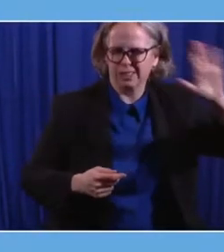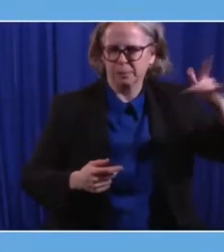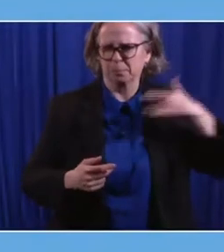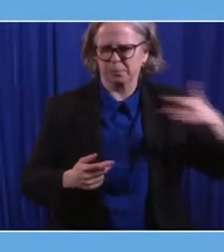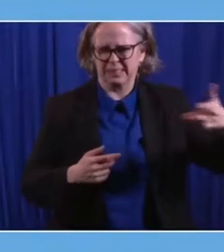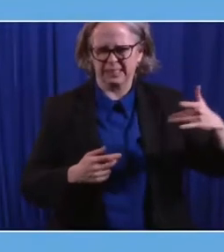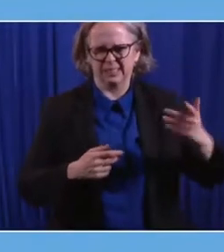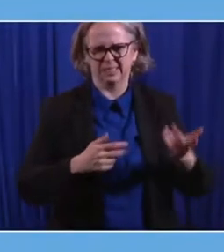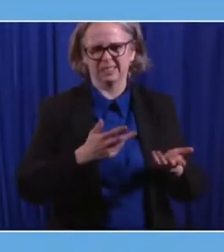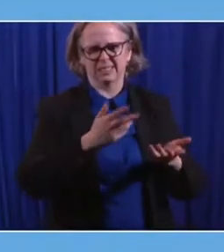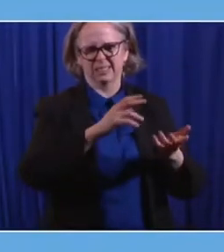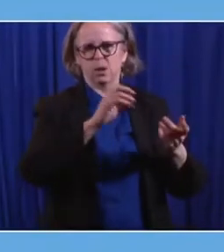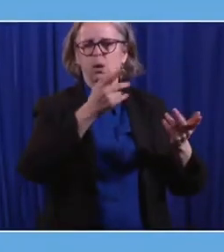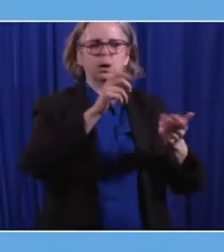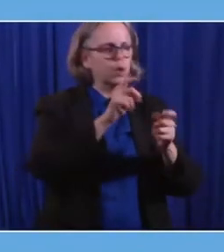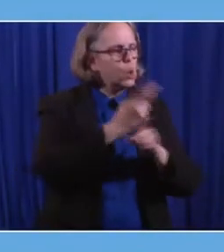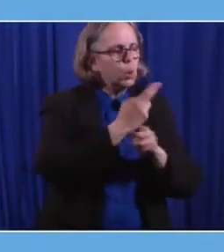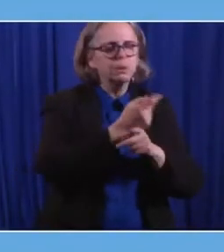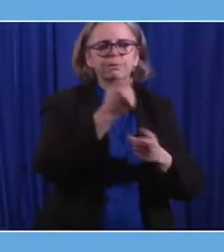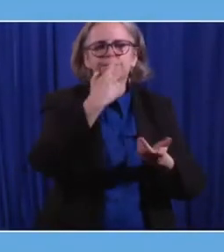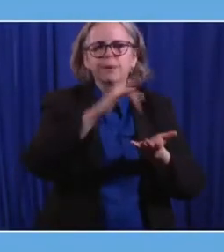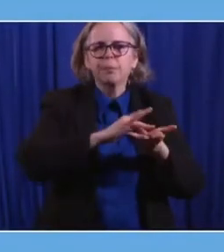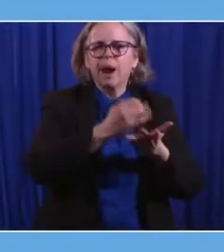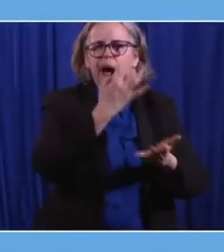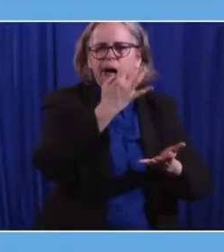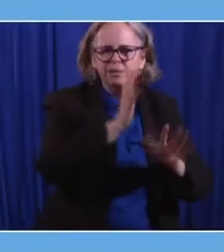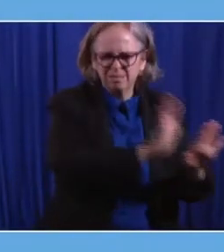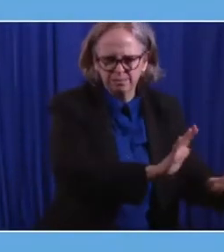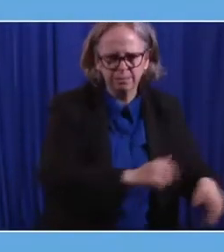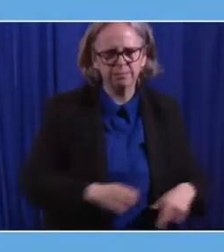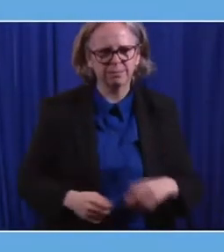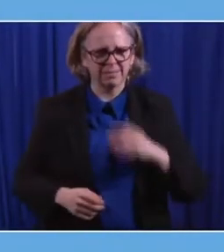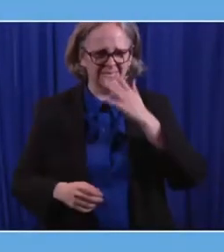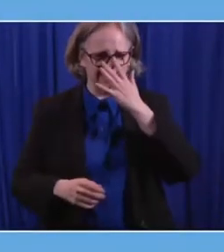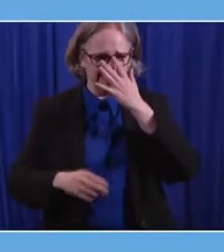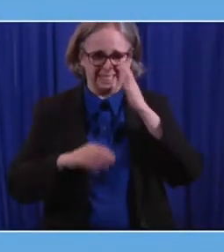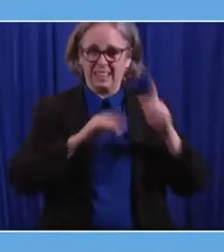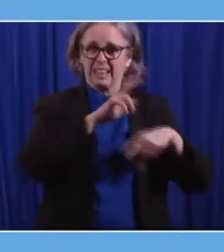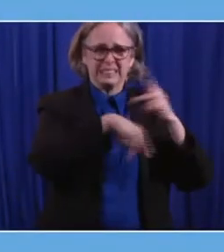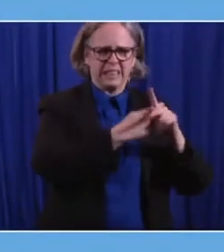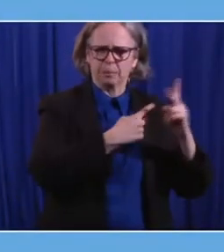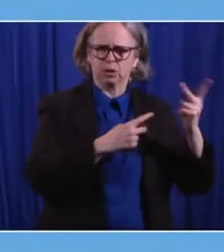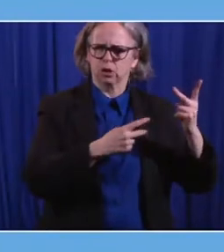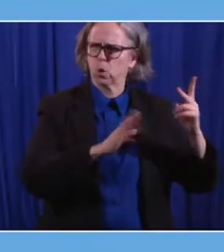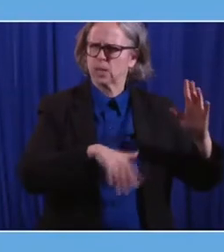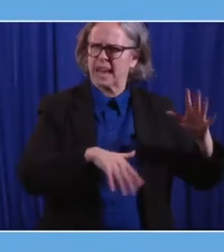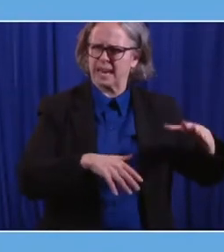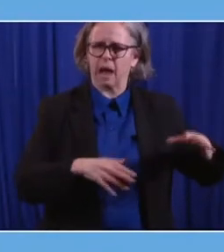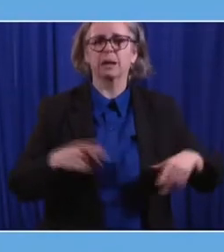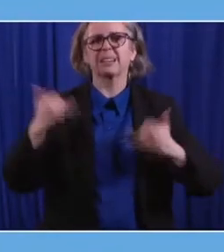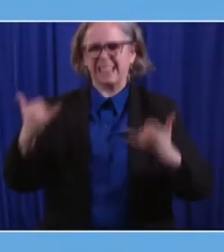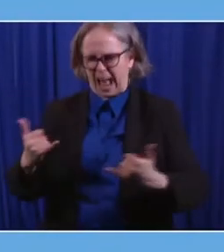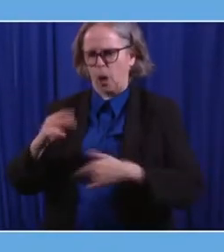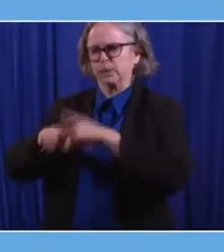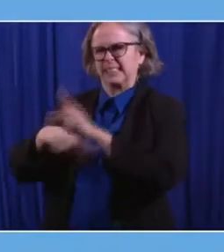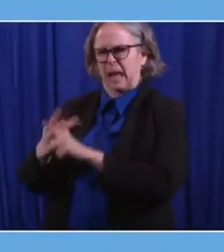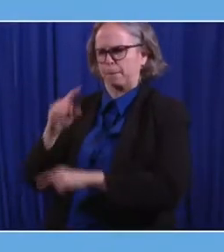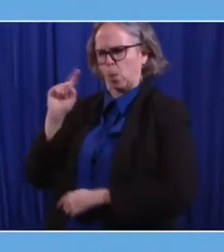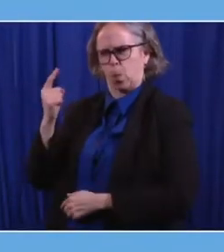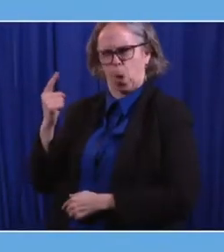So at this point, at this point, type one diabetes type one diabetes,